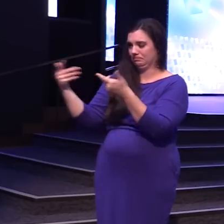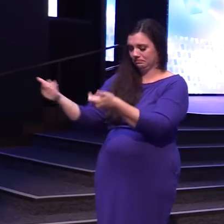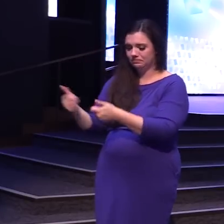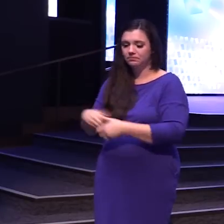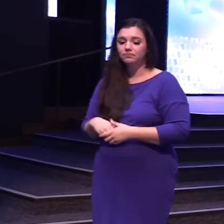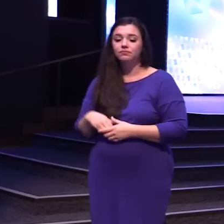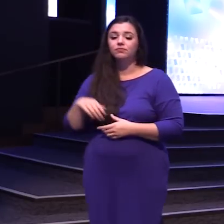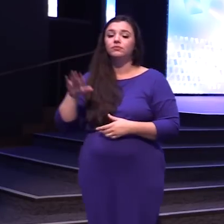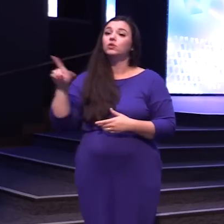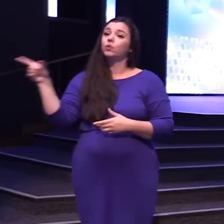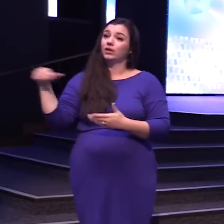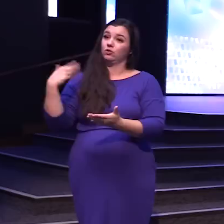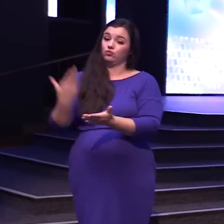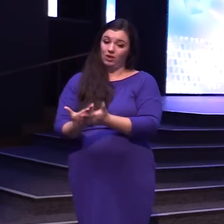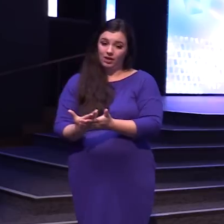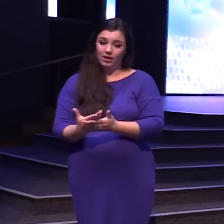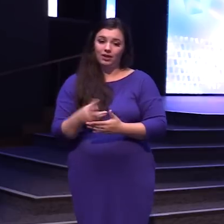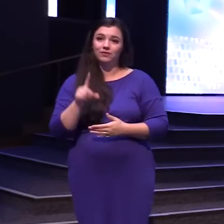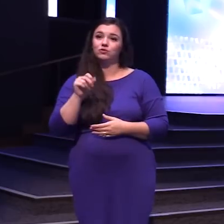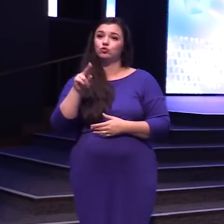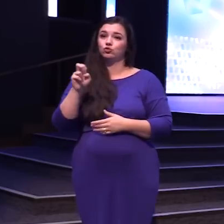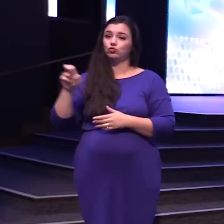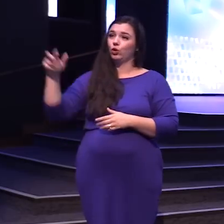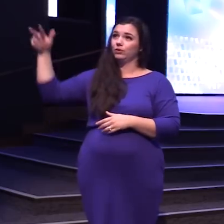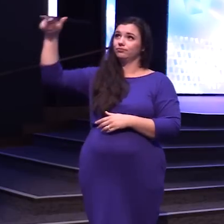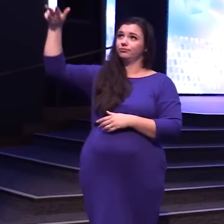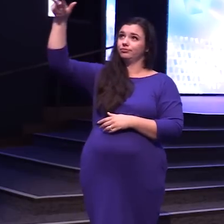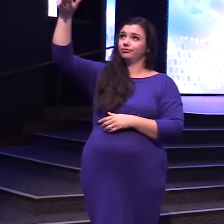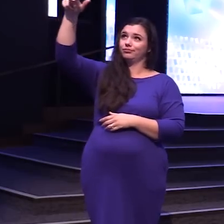So he gets there Bzzz